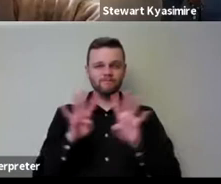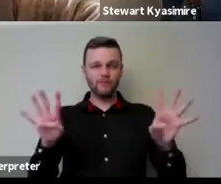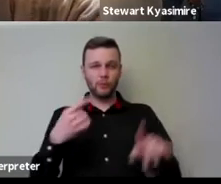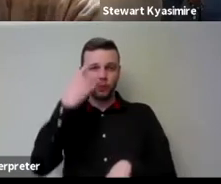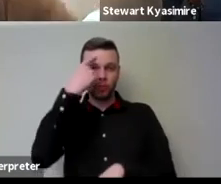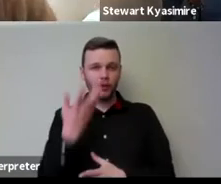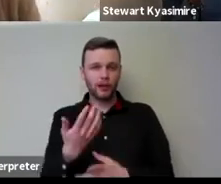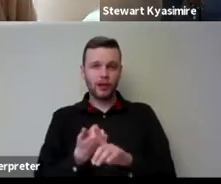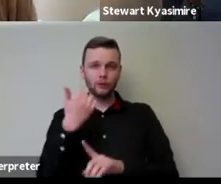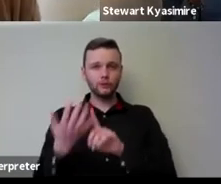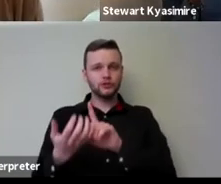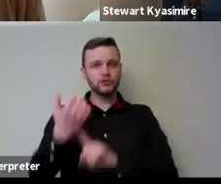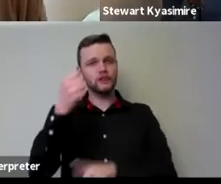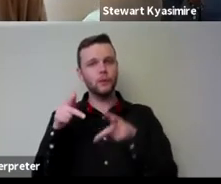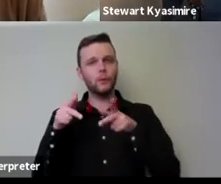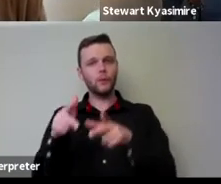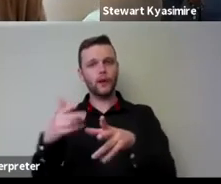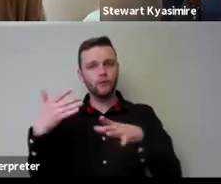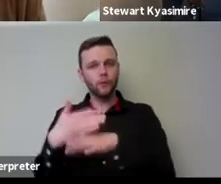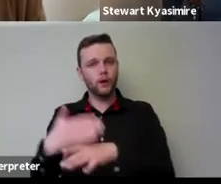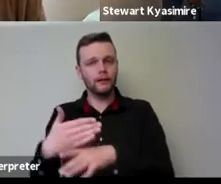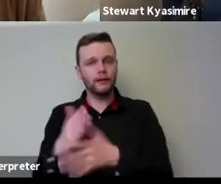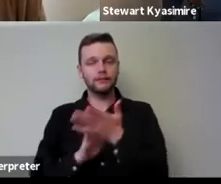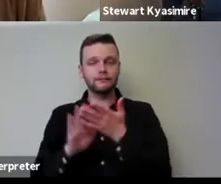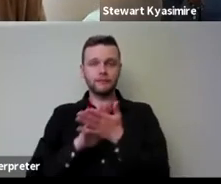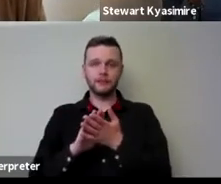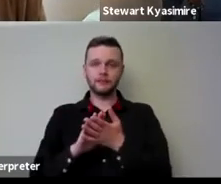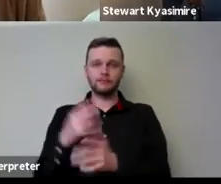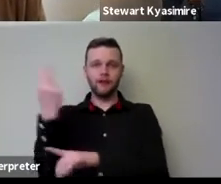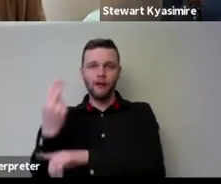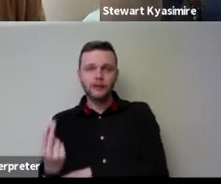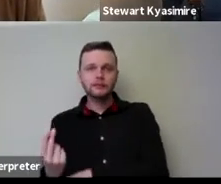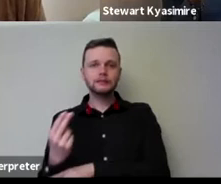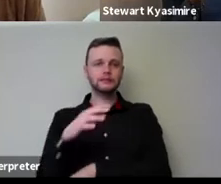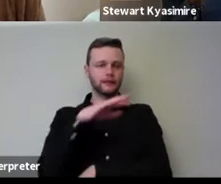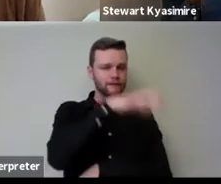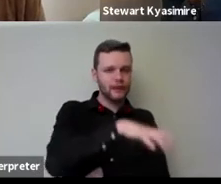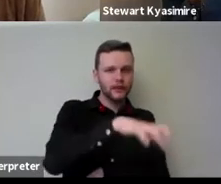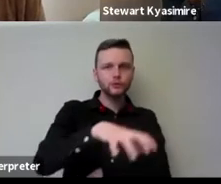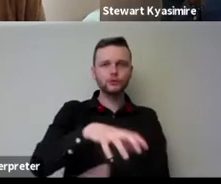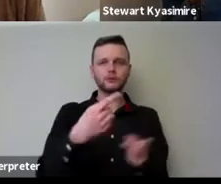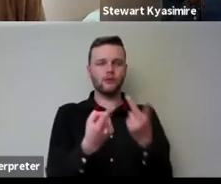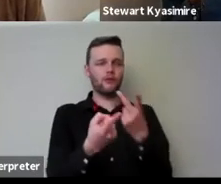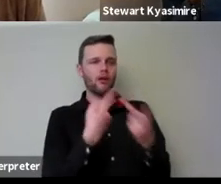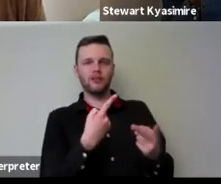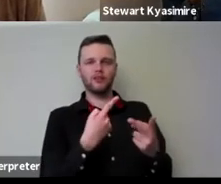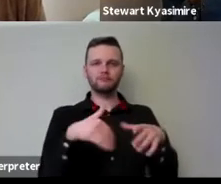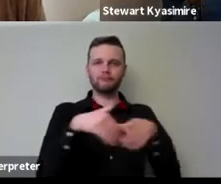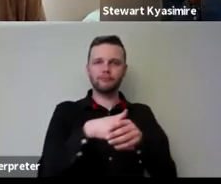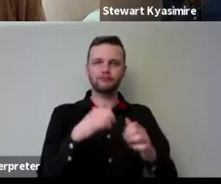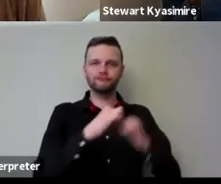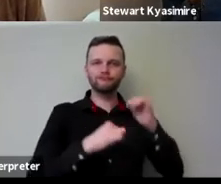can achieve a way of working that brings artists and venues and indeed other aspects of our infrastructure together